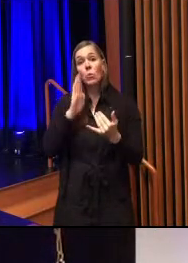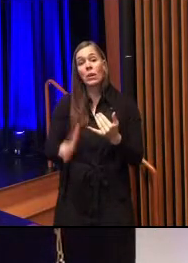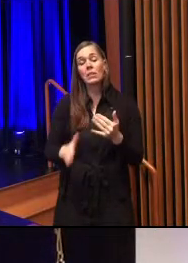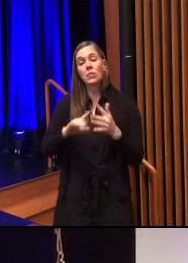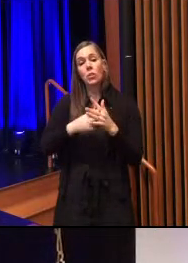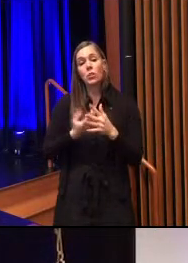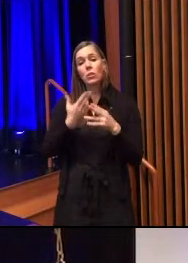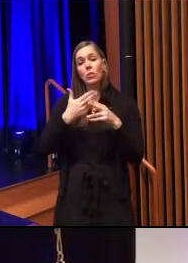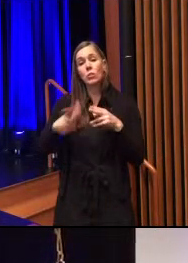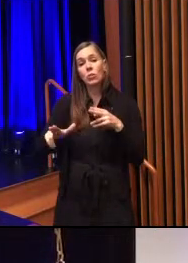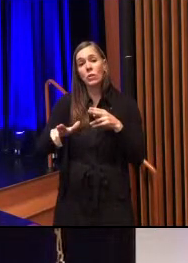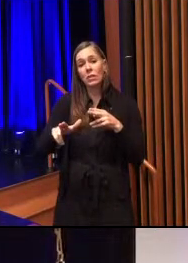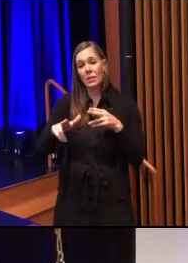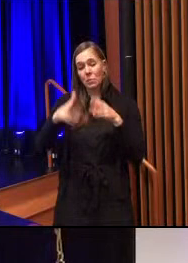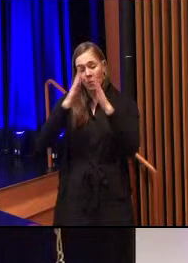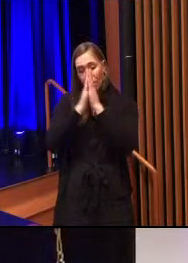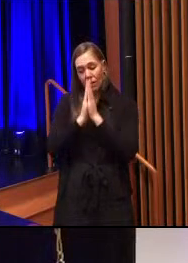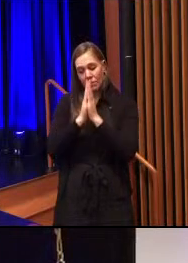Islamic prayer.